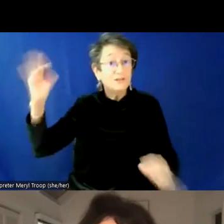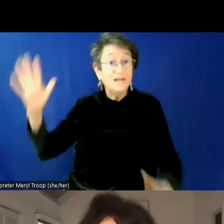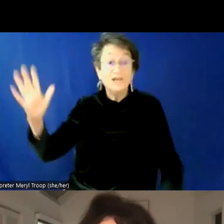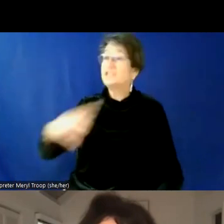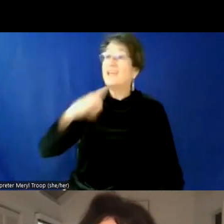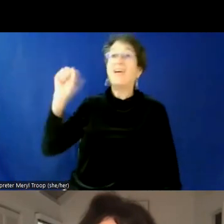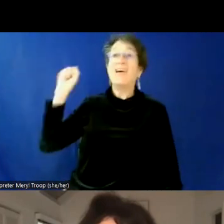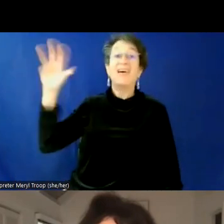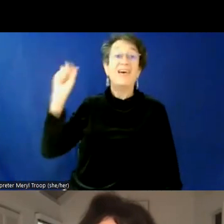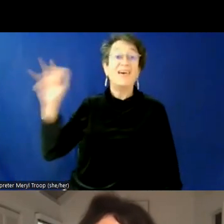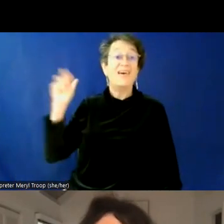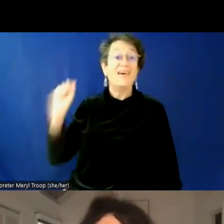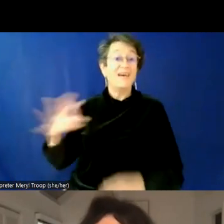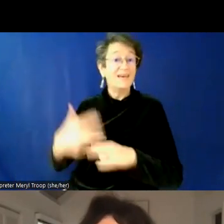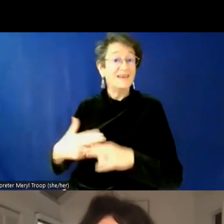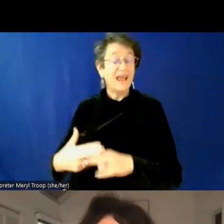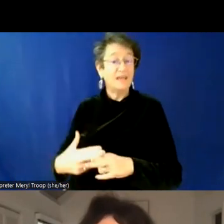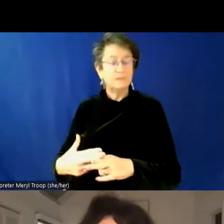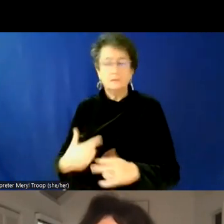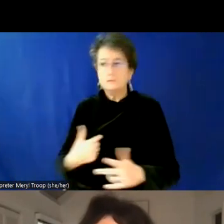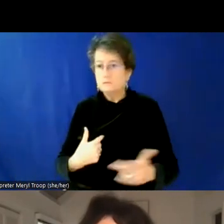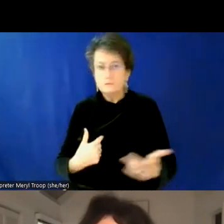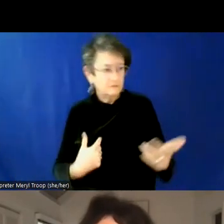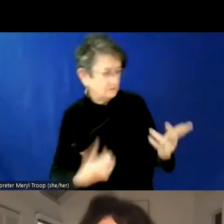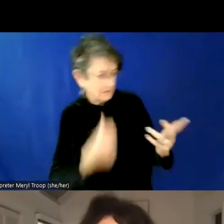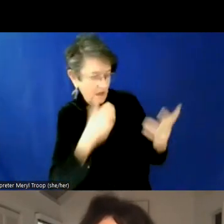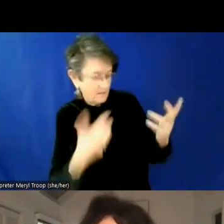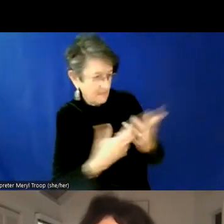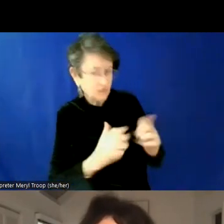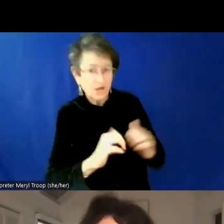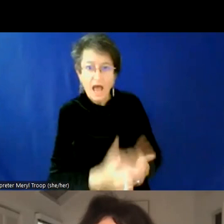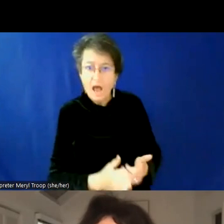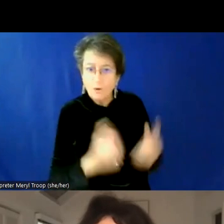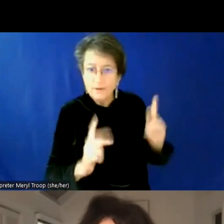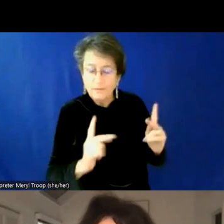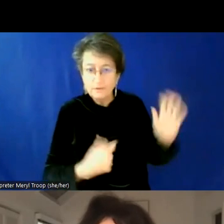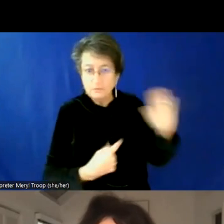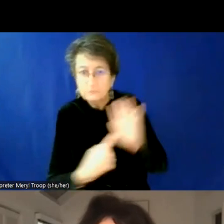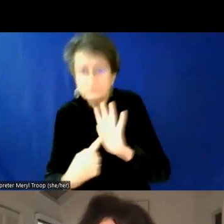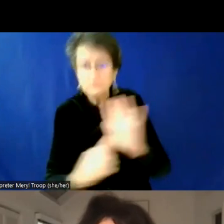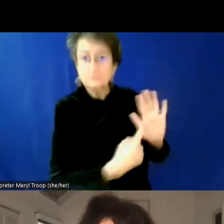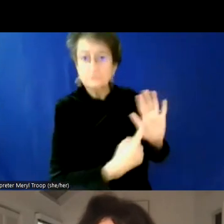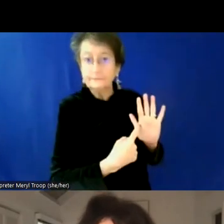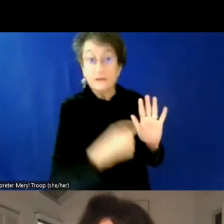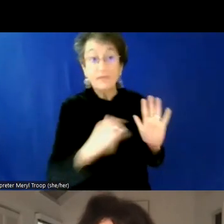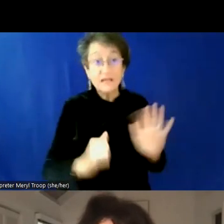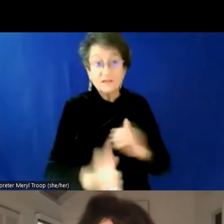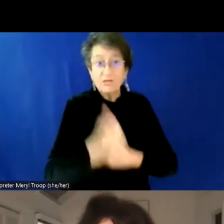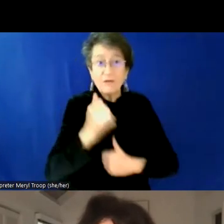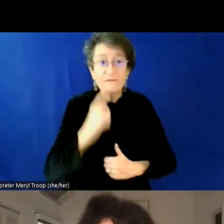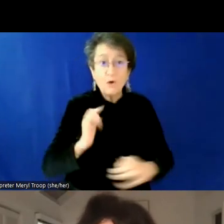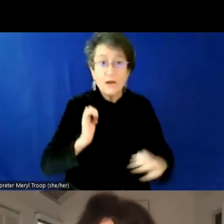did not align with how a student was presenting themselves. And this was a threat to people's emotional wellbeing and also physical safety.